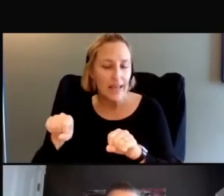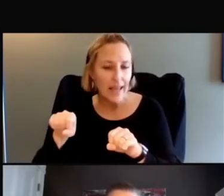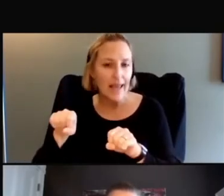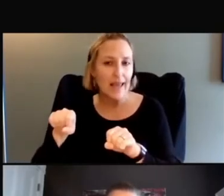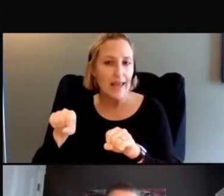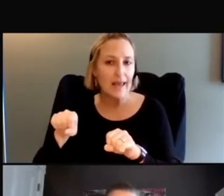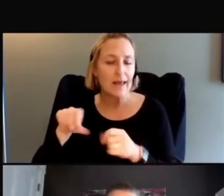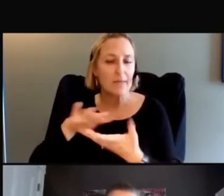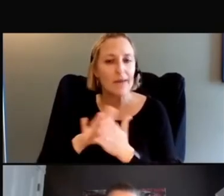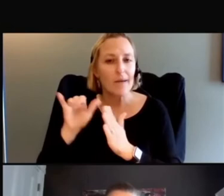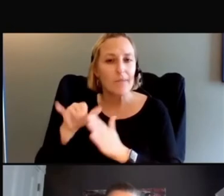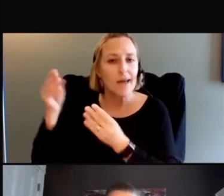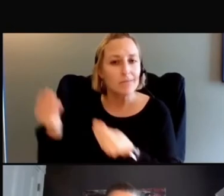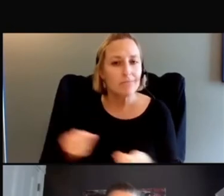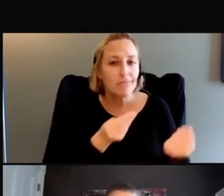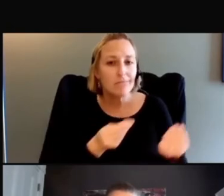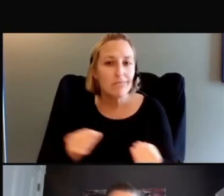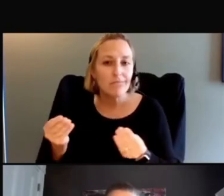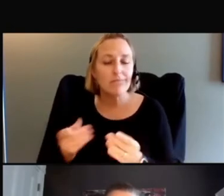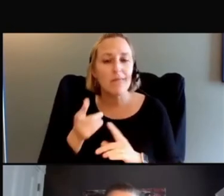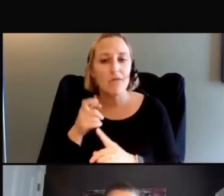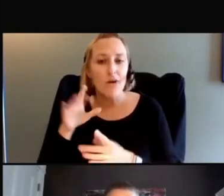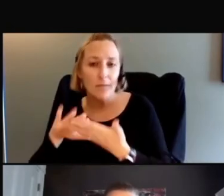the sites and their surrounding communities.